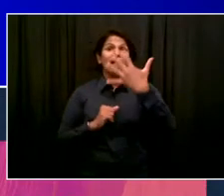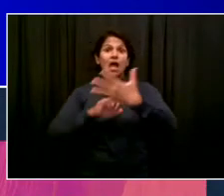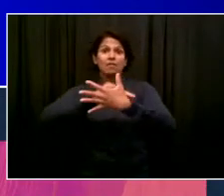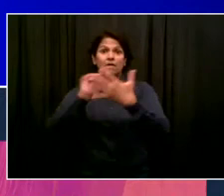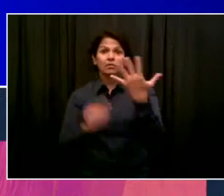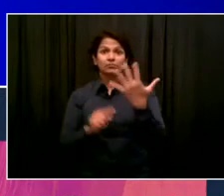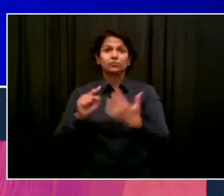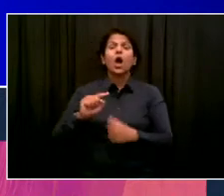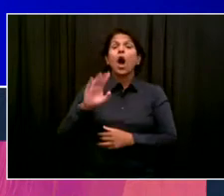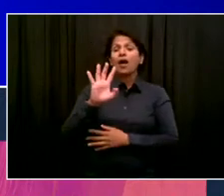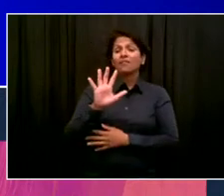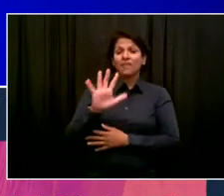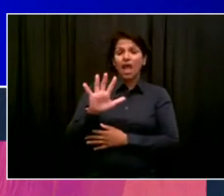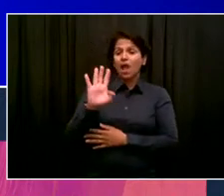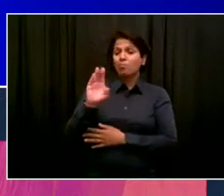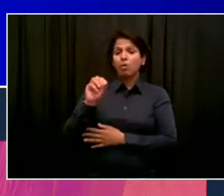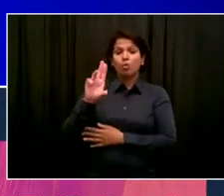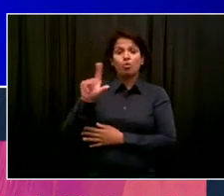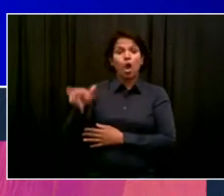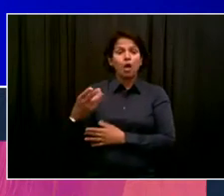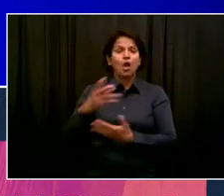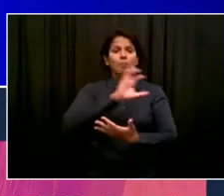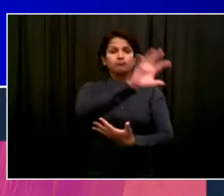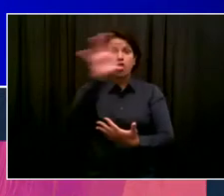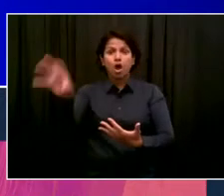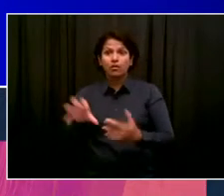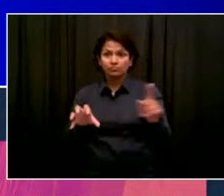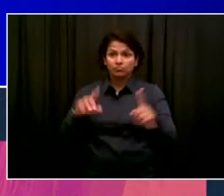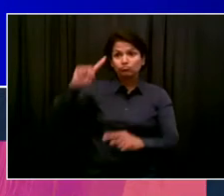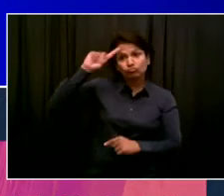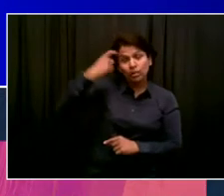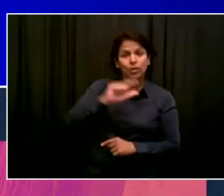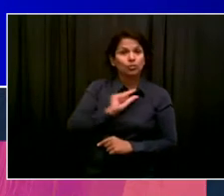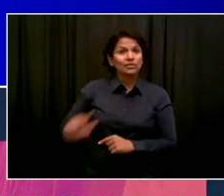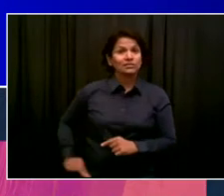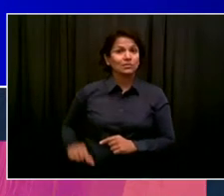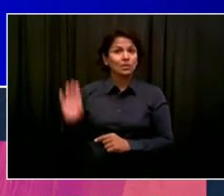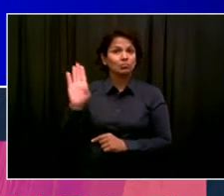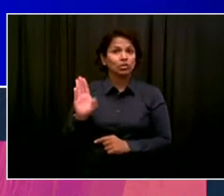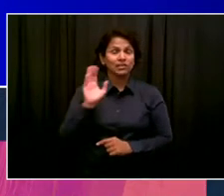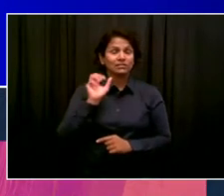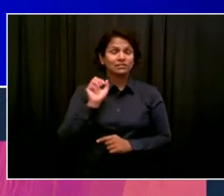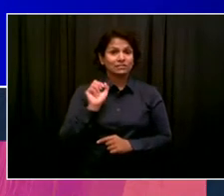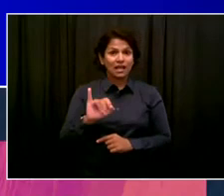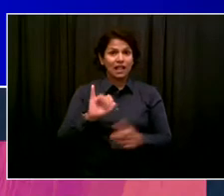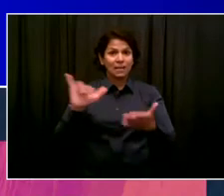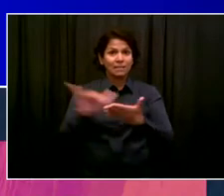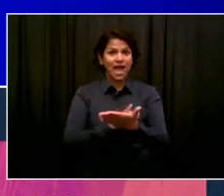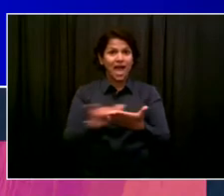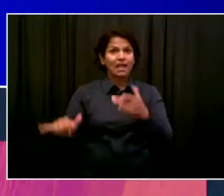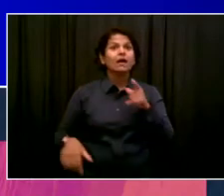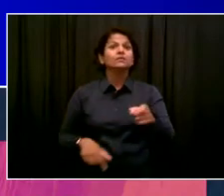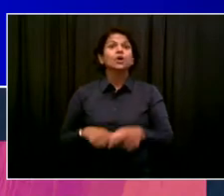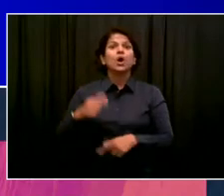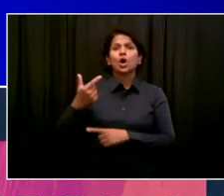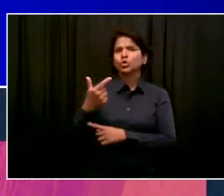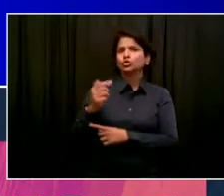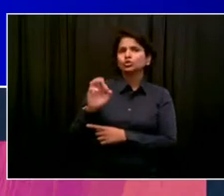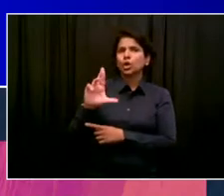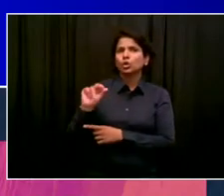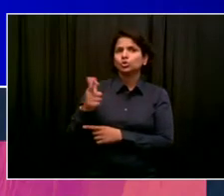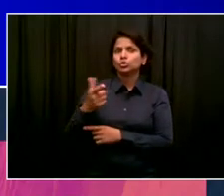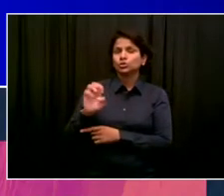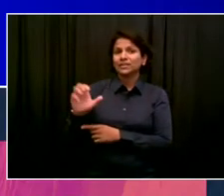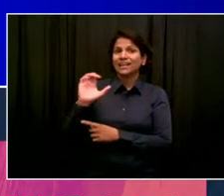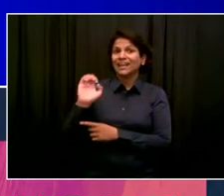-Funk, all-stars in Queens, legends, of course, one of the greatest of all time, Bruce Springsteen and so many other greats in